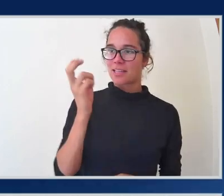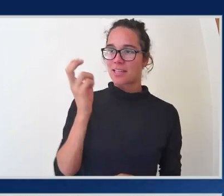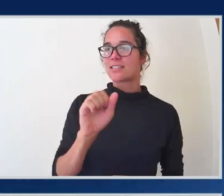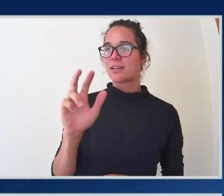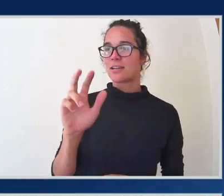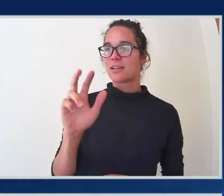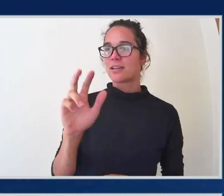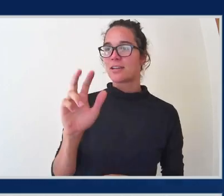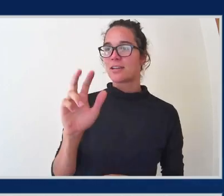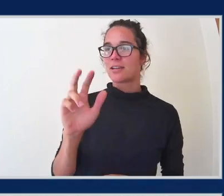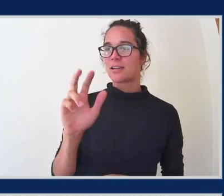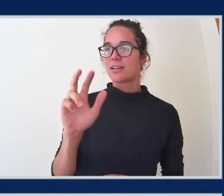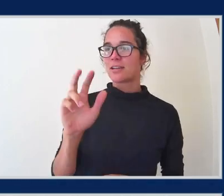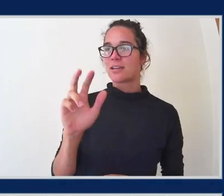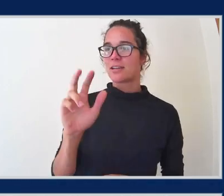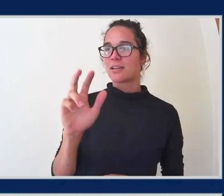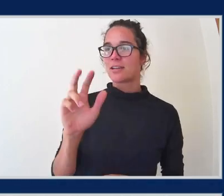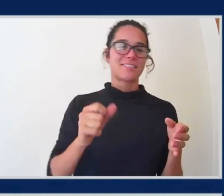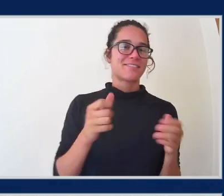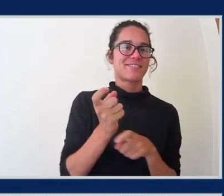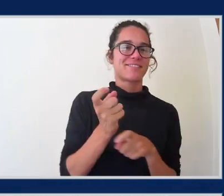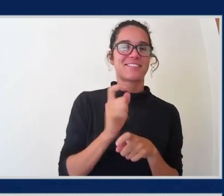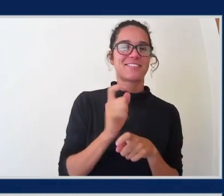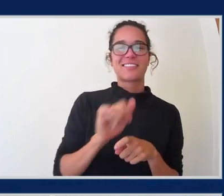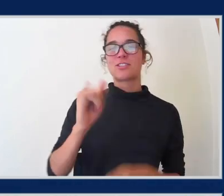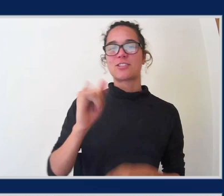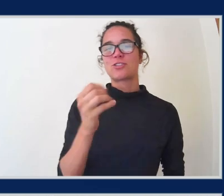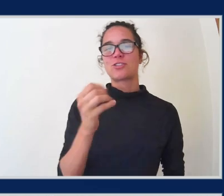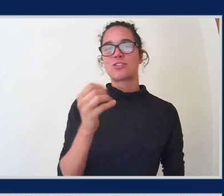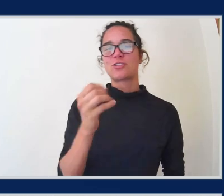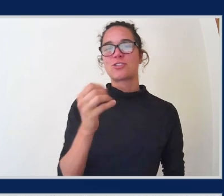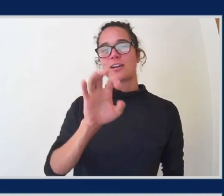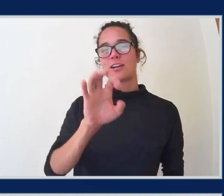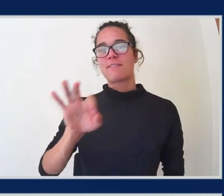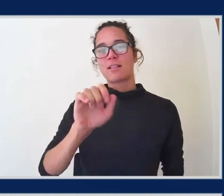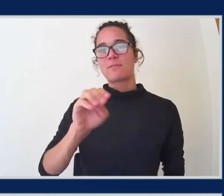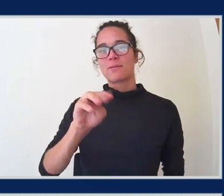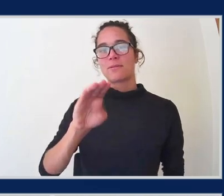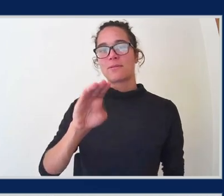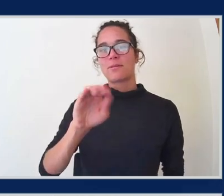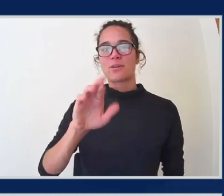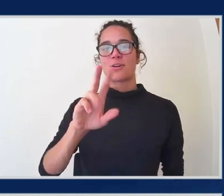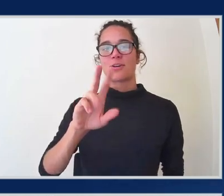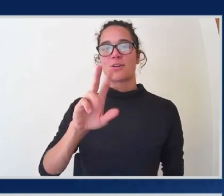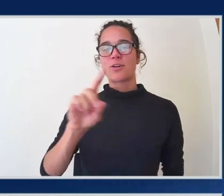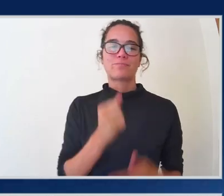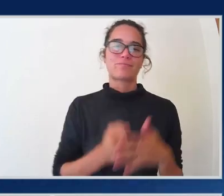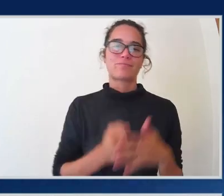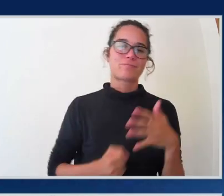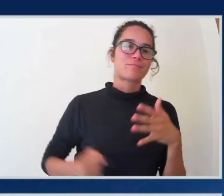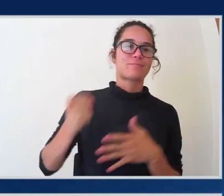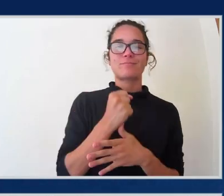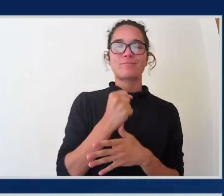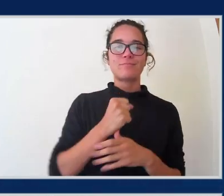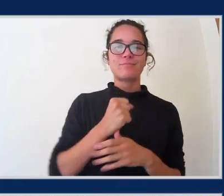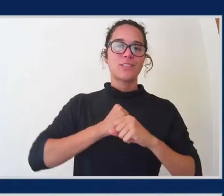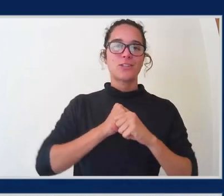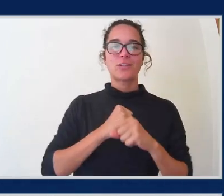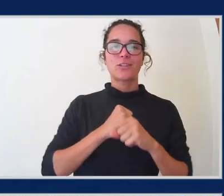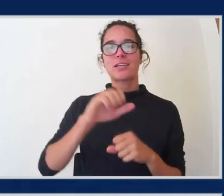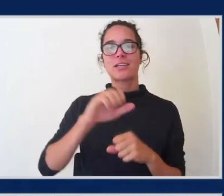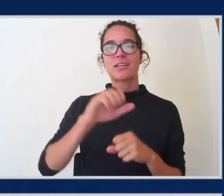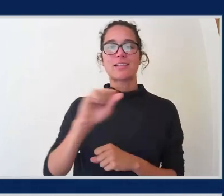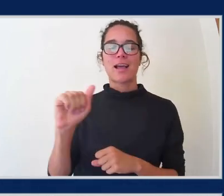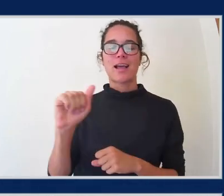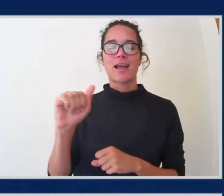principal security SA. So we're all fine. Okay, it's okay. No, yeah. But yeah, so finding types. So when we look at the finding types, by